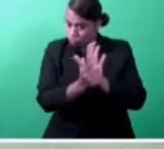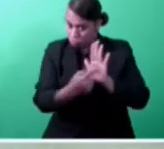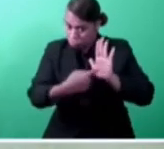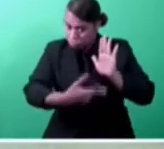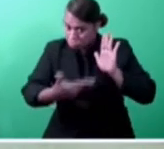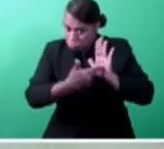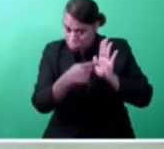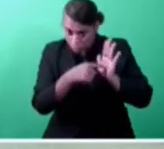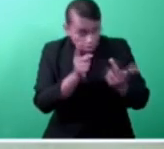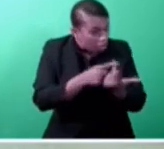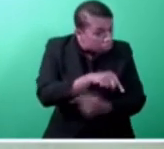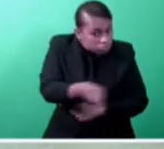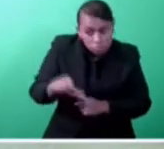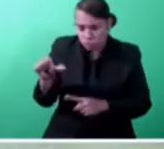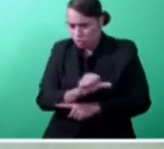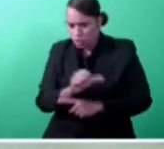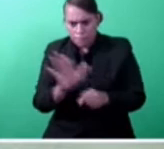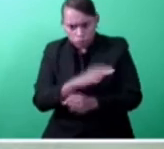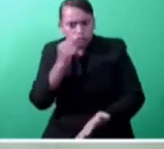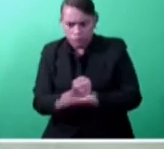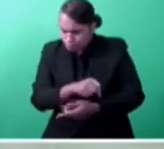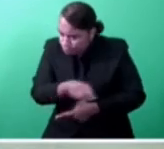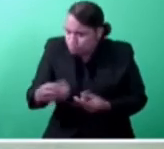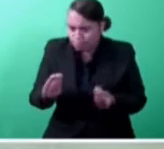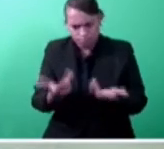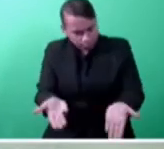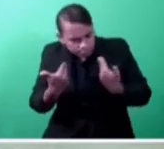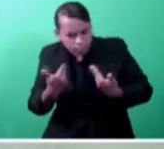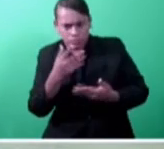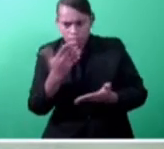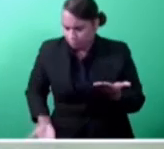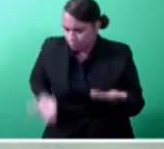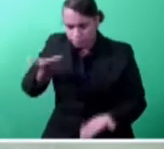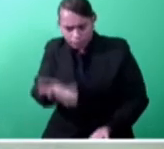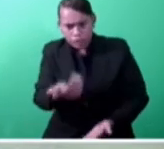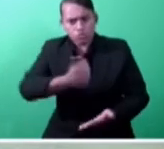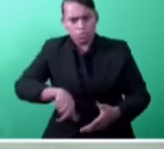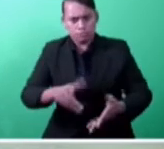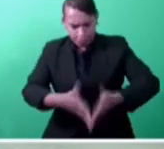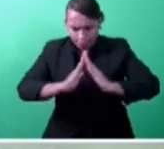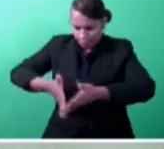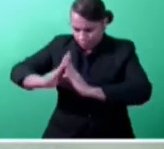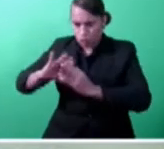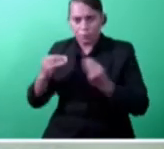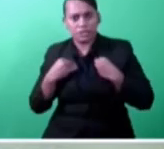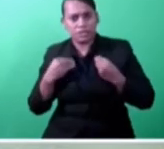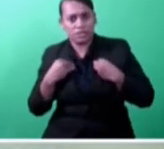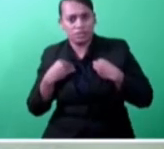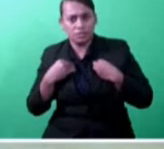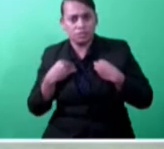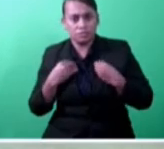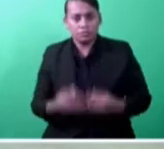were met before a business license was issued. With the business license reform, a start-up or